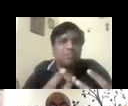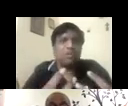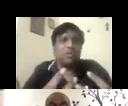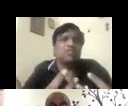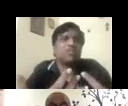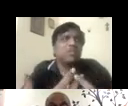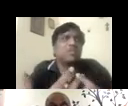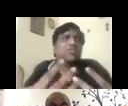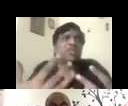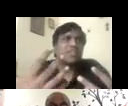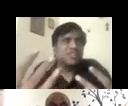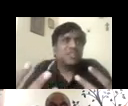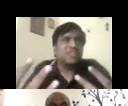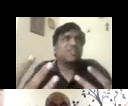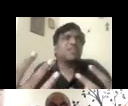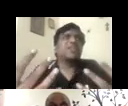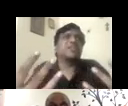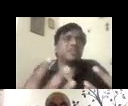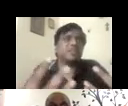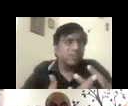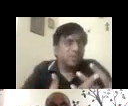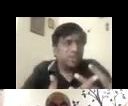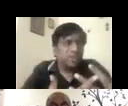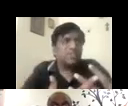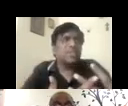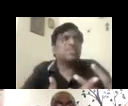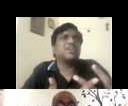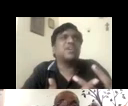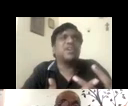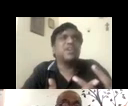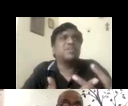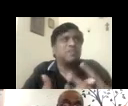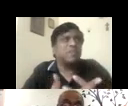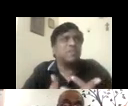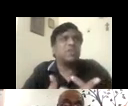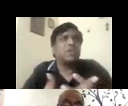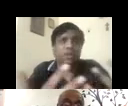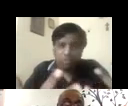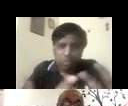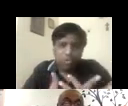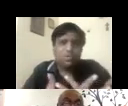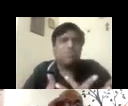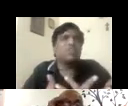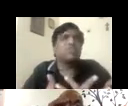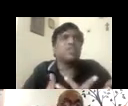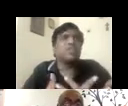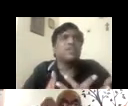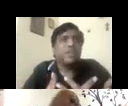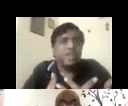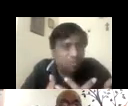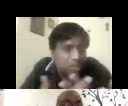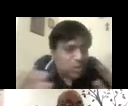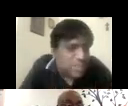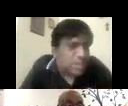the blended model, you know. So there is an instructor, there is a, there is, there is a e-learning self-paced model. Both of them work together